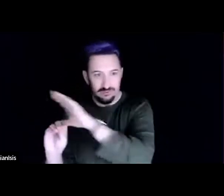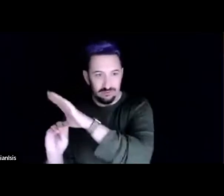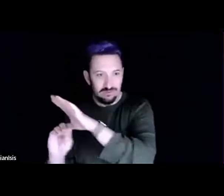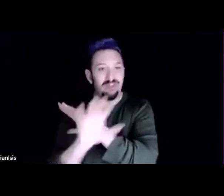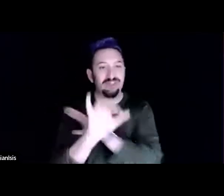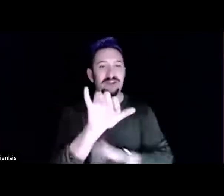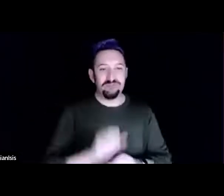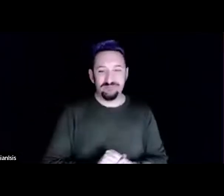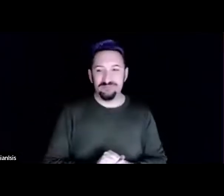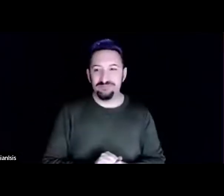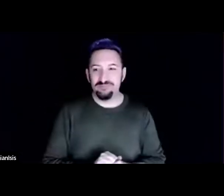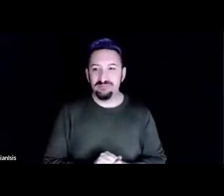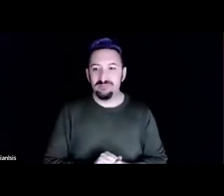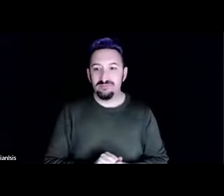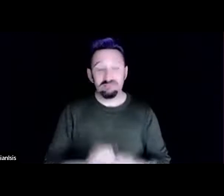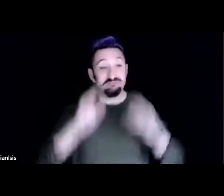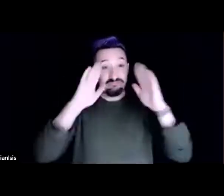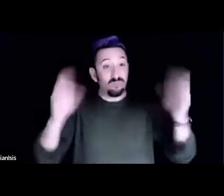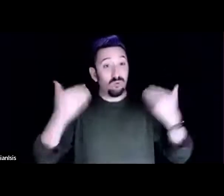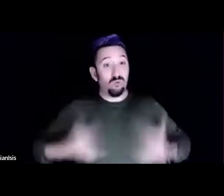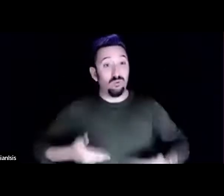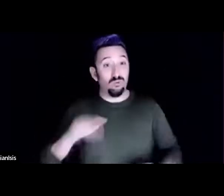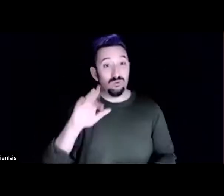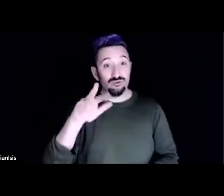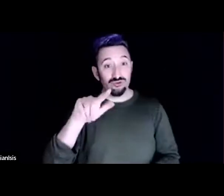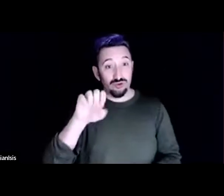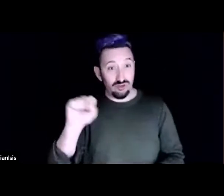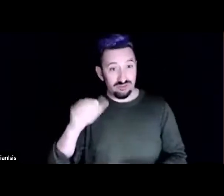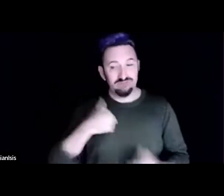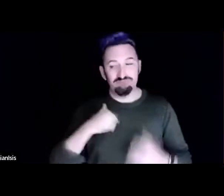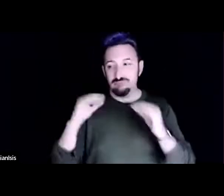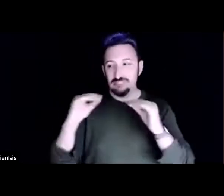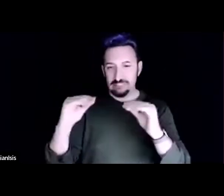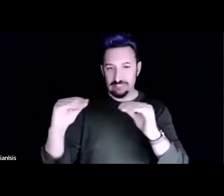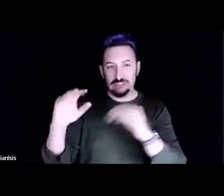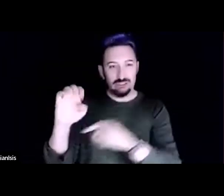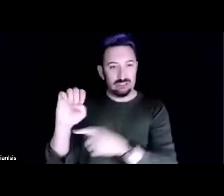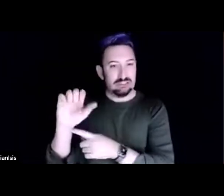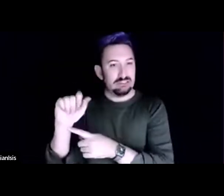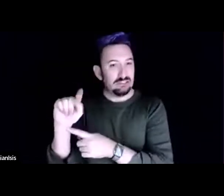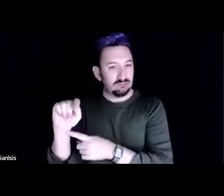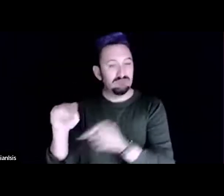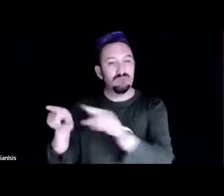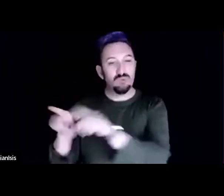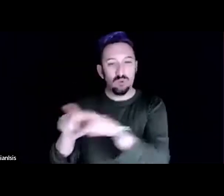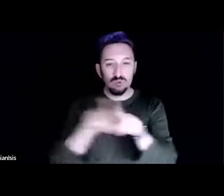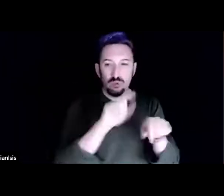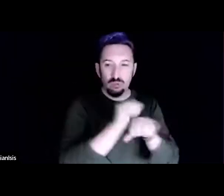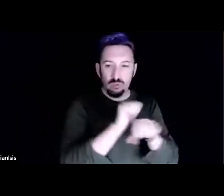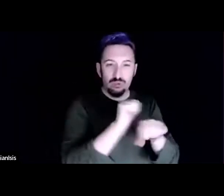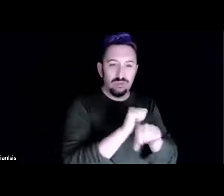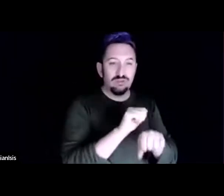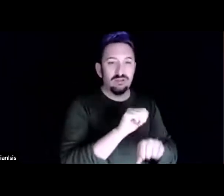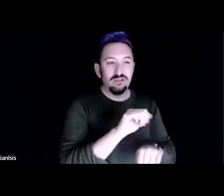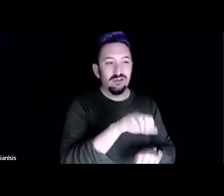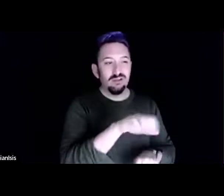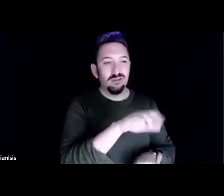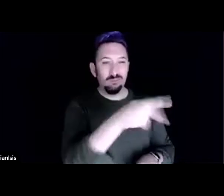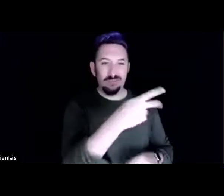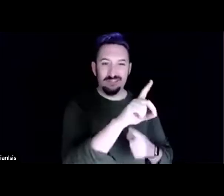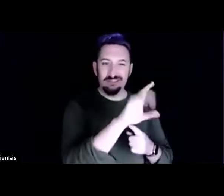so my name is Charles and I teach with Earth activist training. I'm also working with the Deanery Project and recognizing people here who